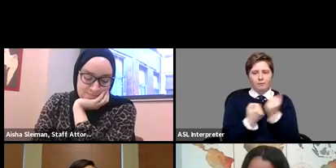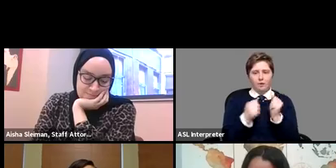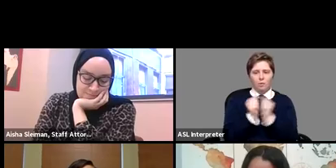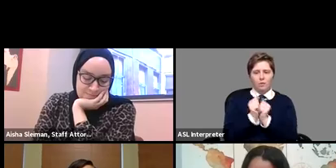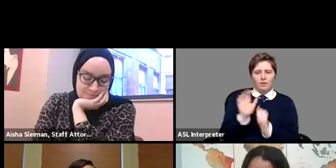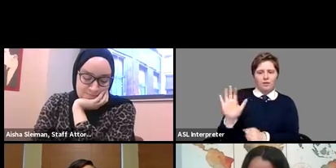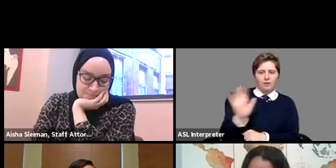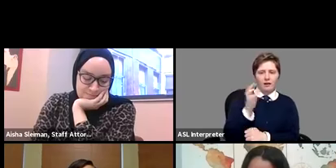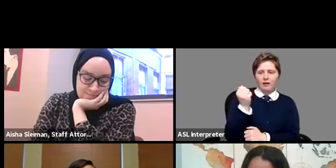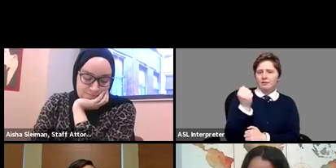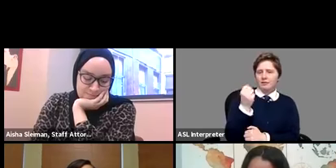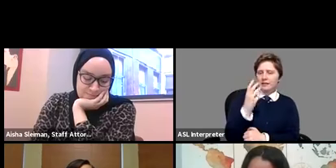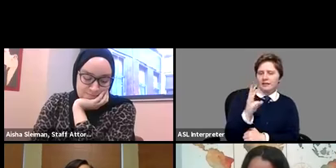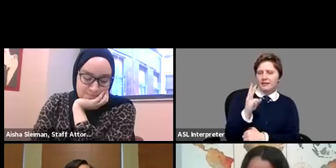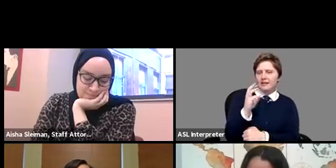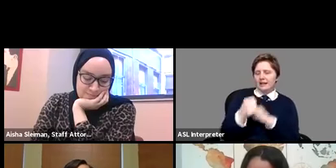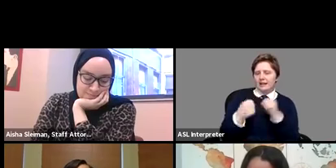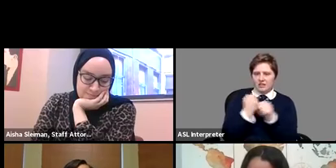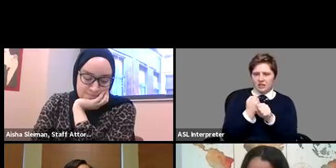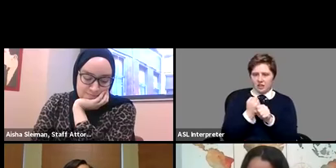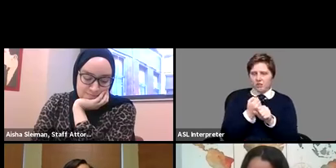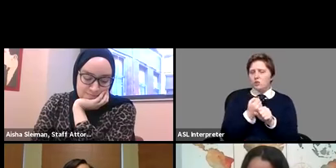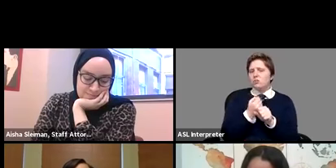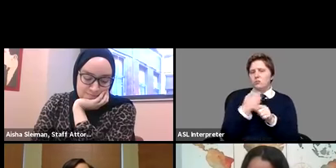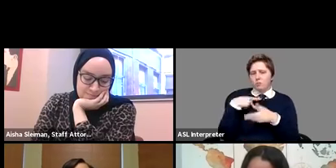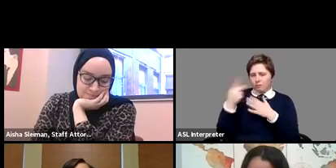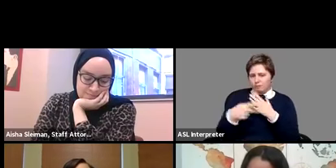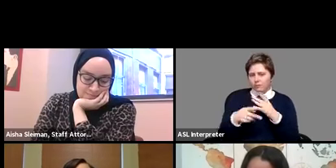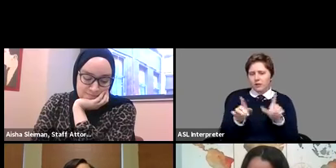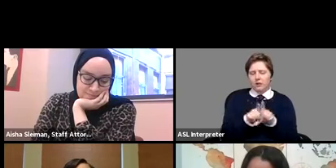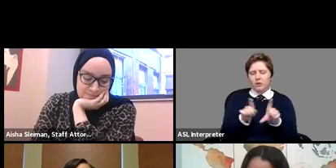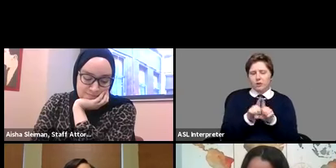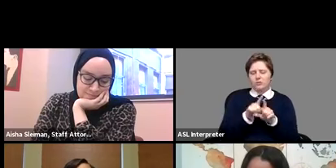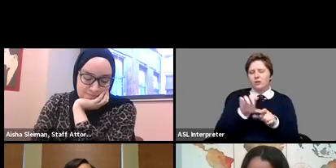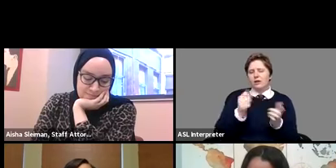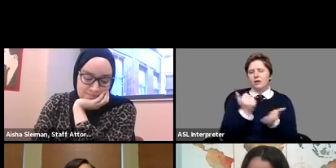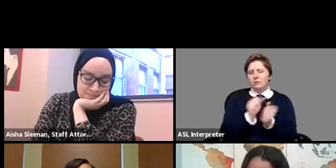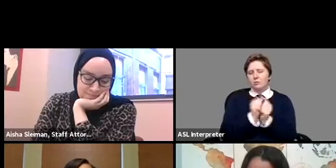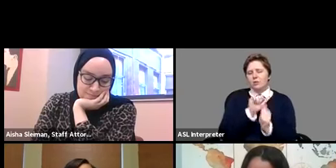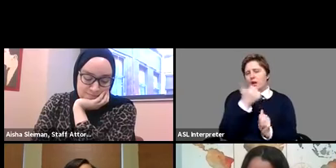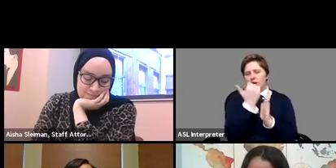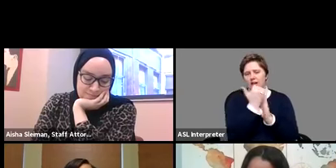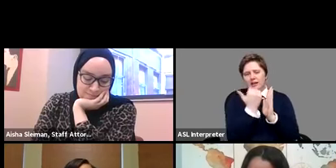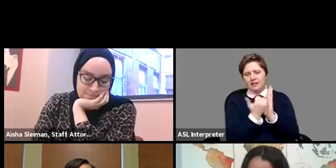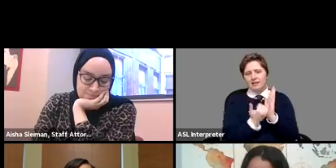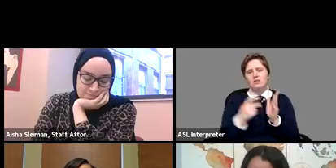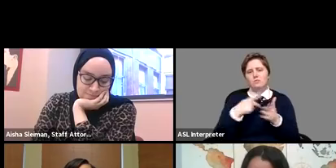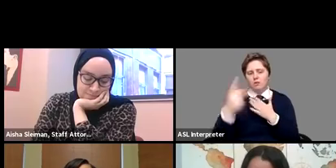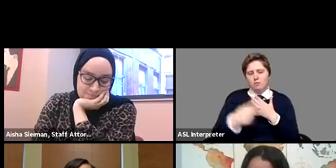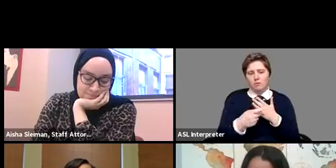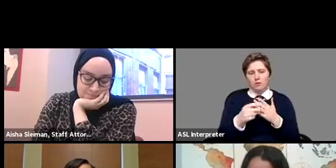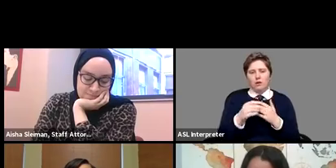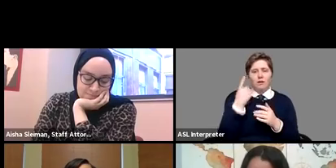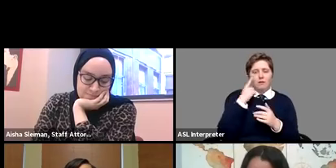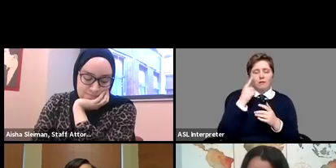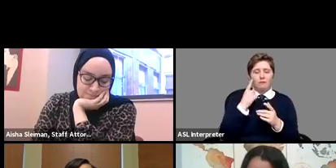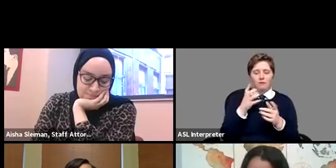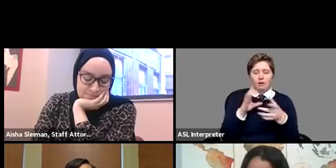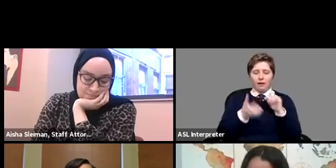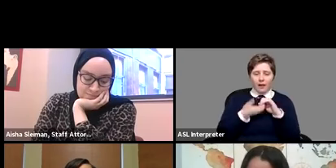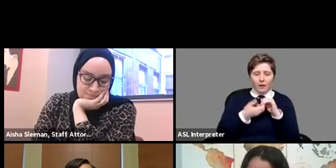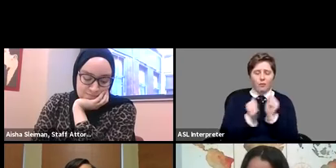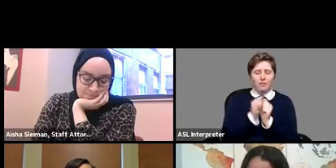16 year initiative and helps with other lisk programs through a collaboration with lisk and united way